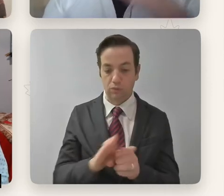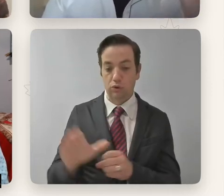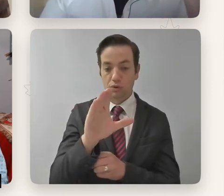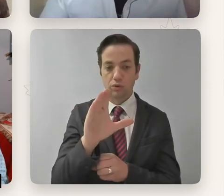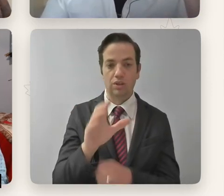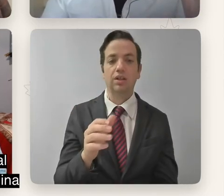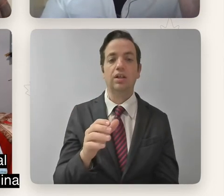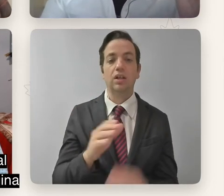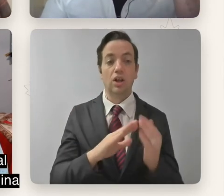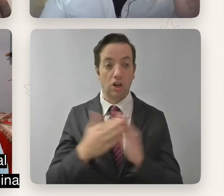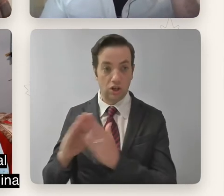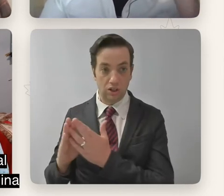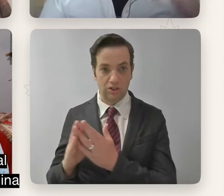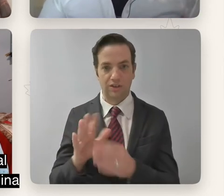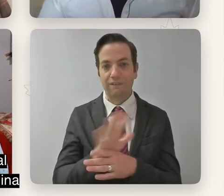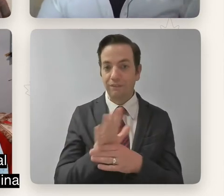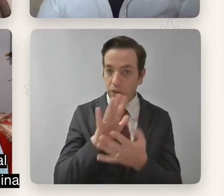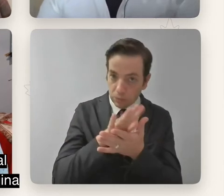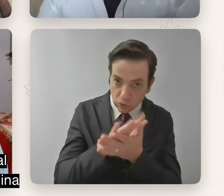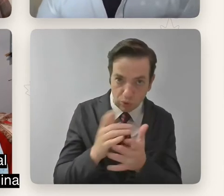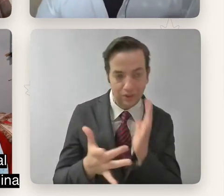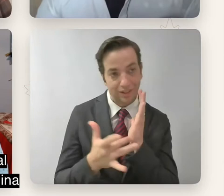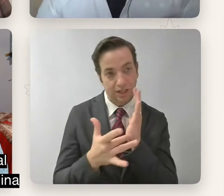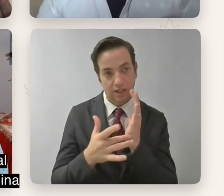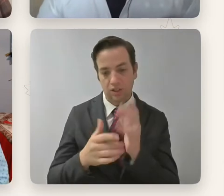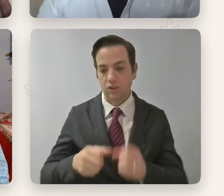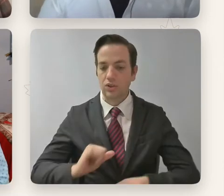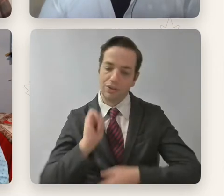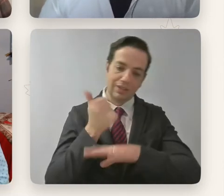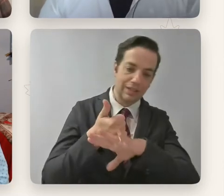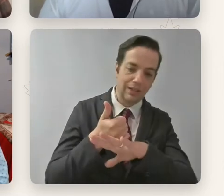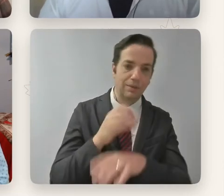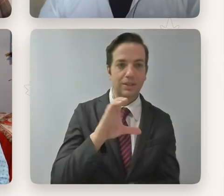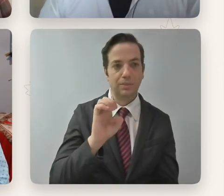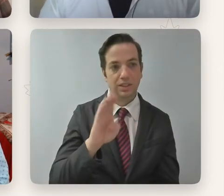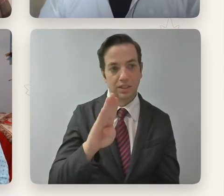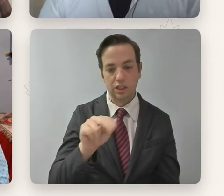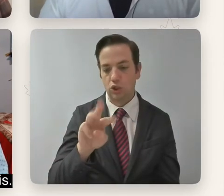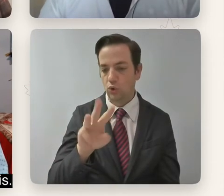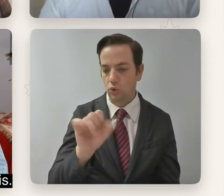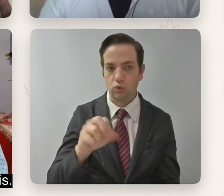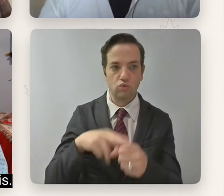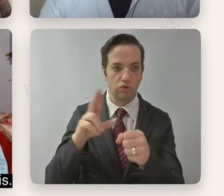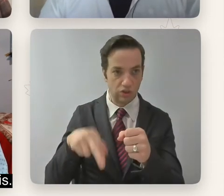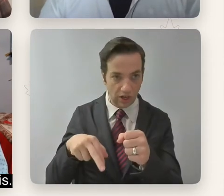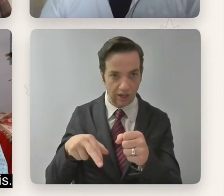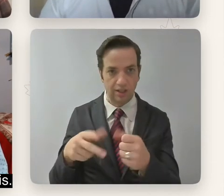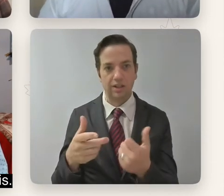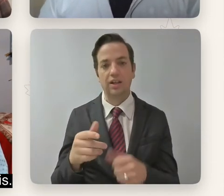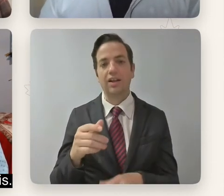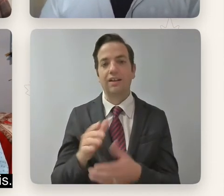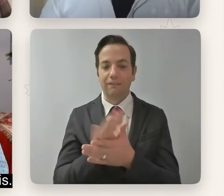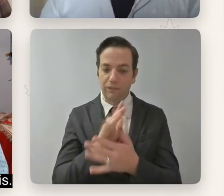school. Uh, he's worked as a technical operator for CTV news, Regina, and has freelanced in film production. So please say hello